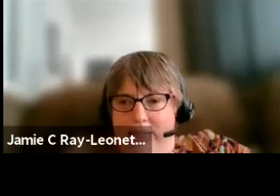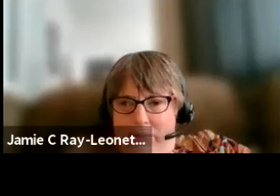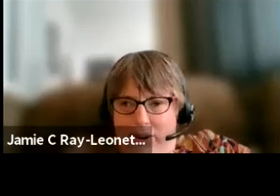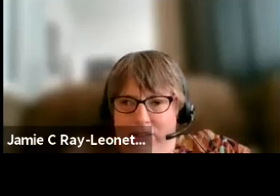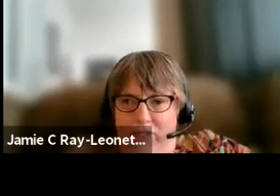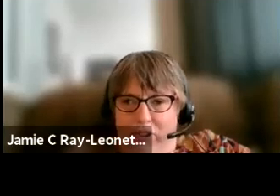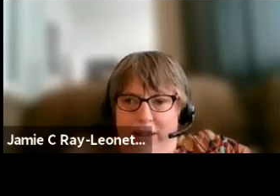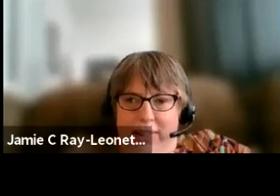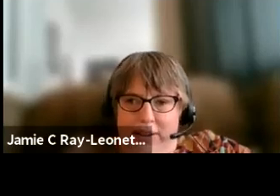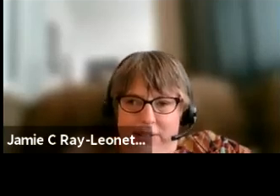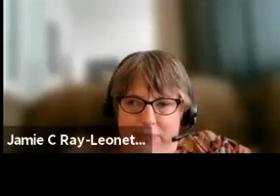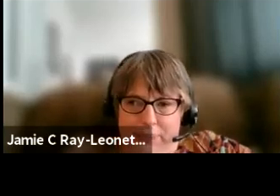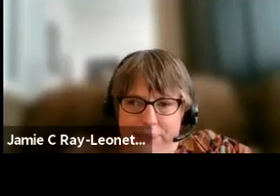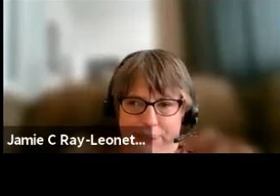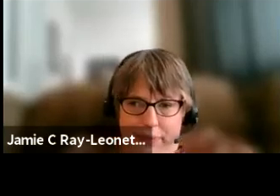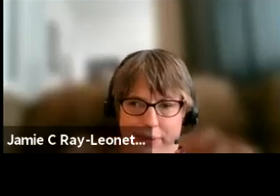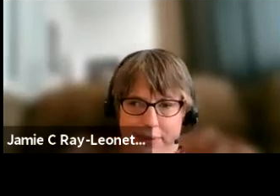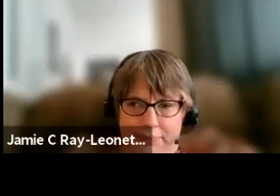and that we're informing others.